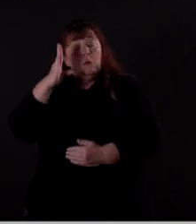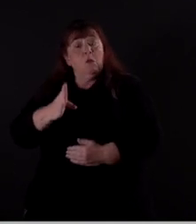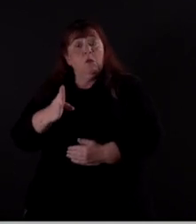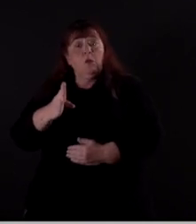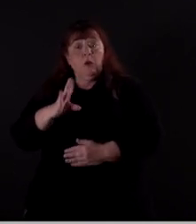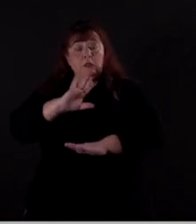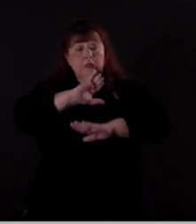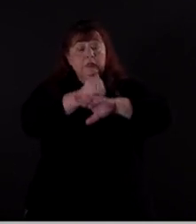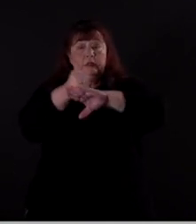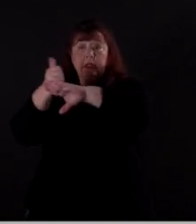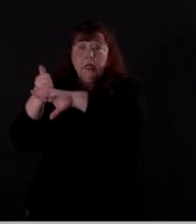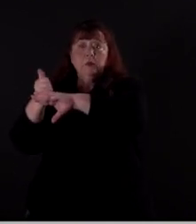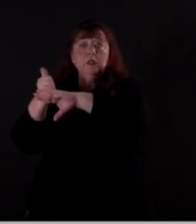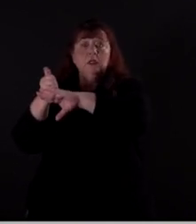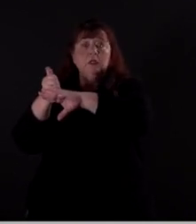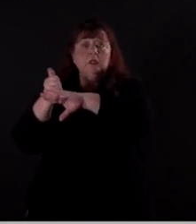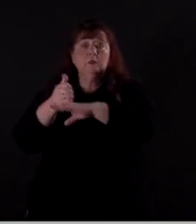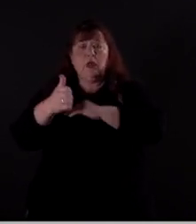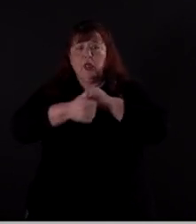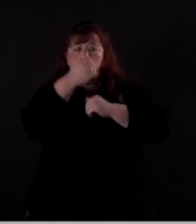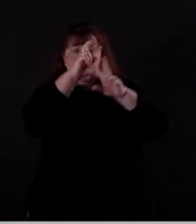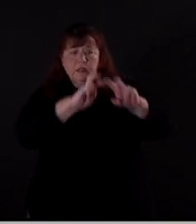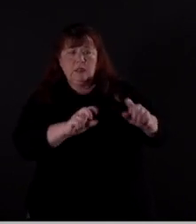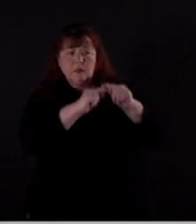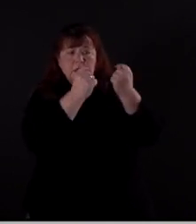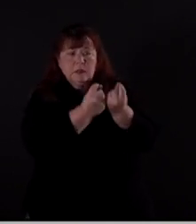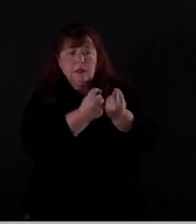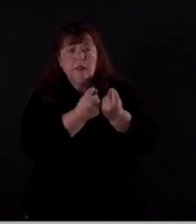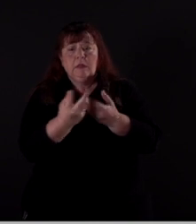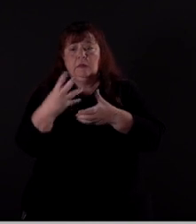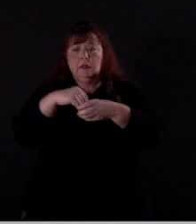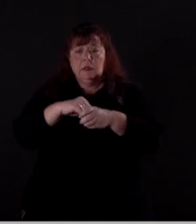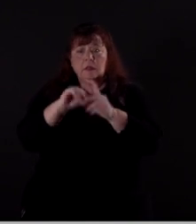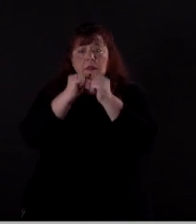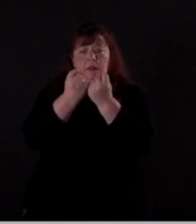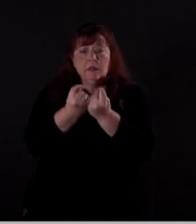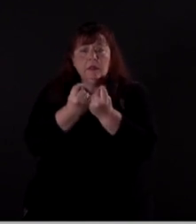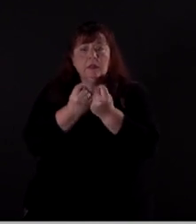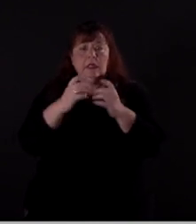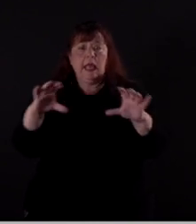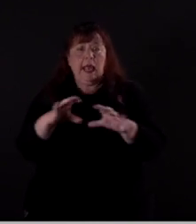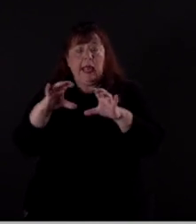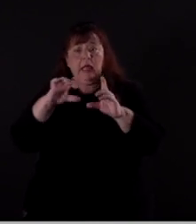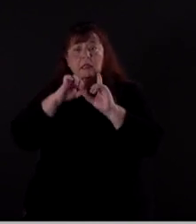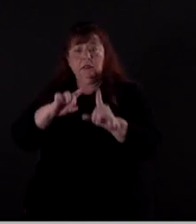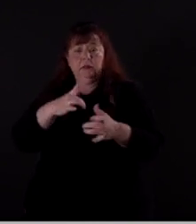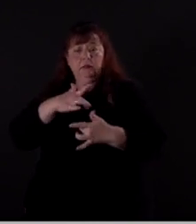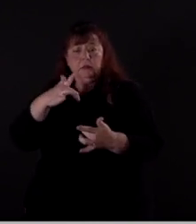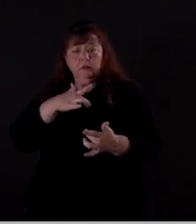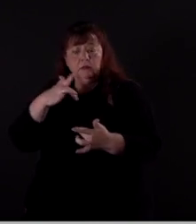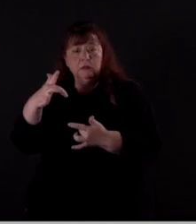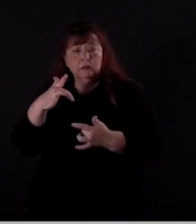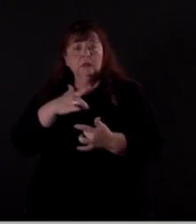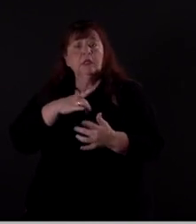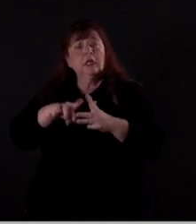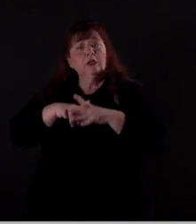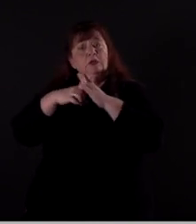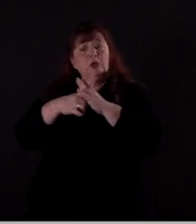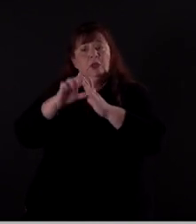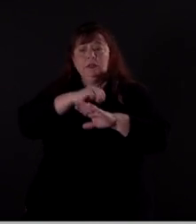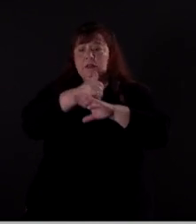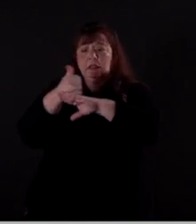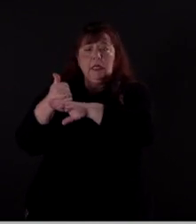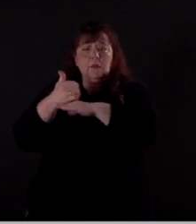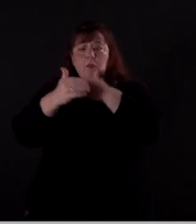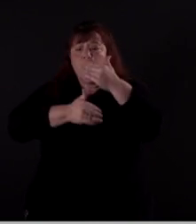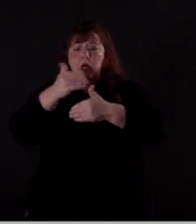establish a threat assessment team, be part of this team, act on reports of concerns, and begin to establish some